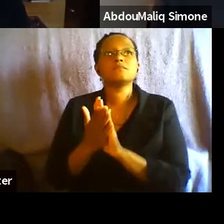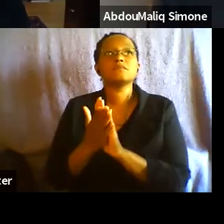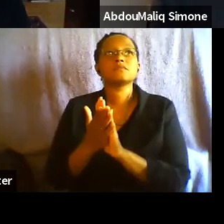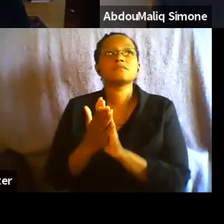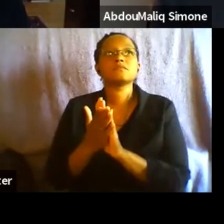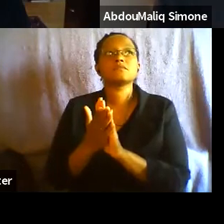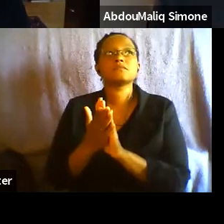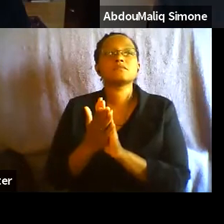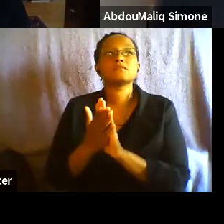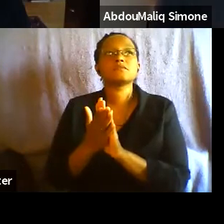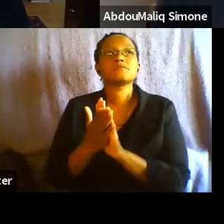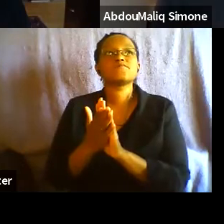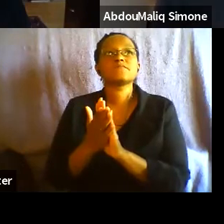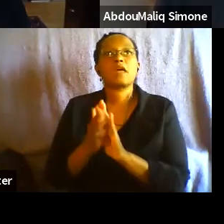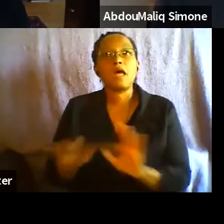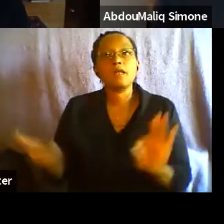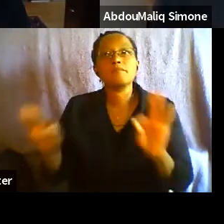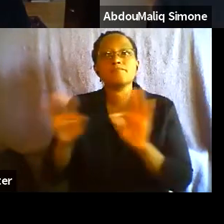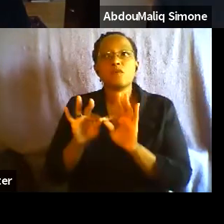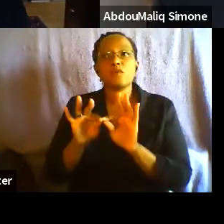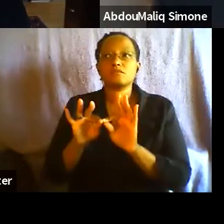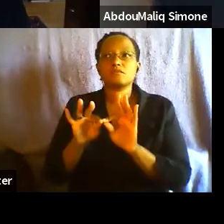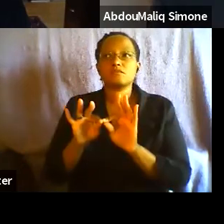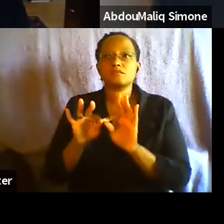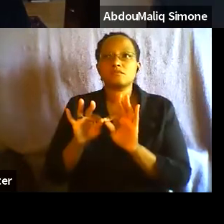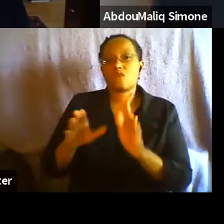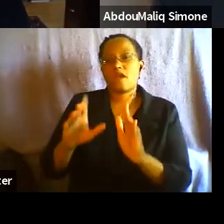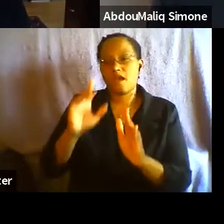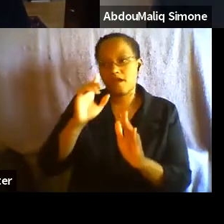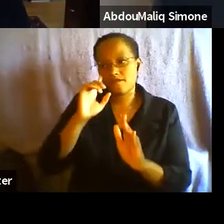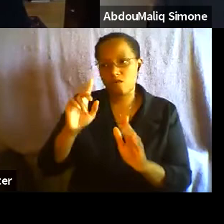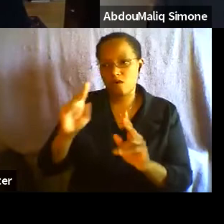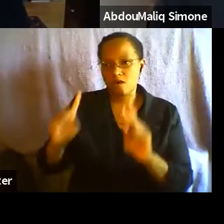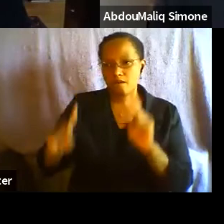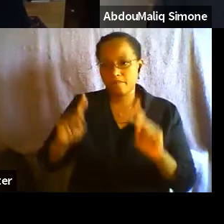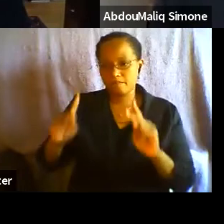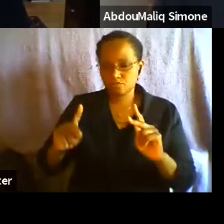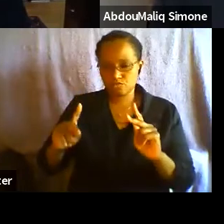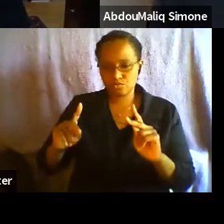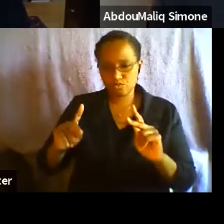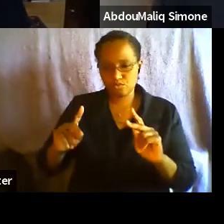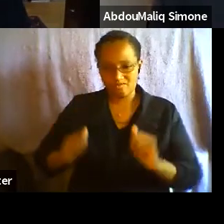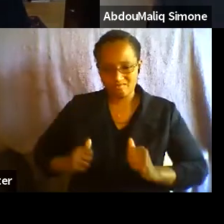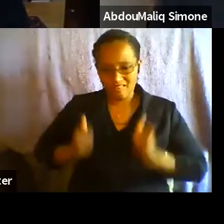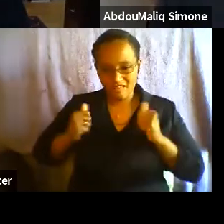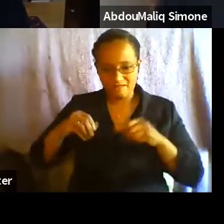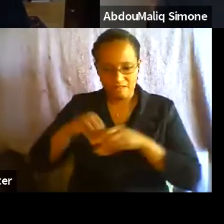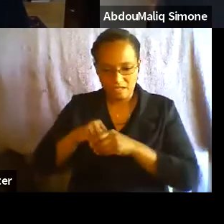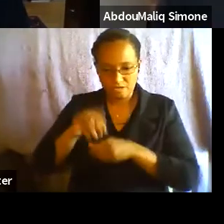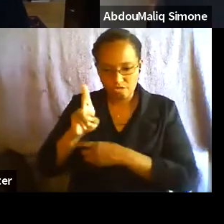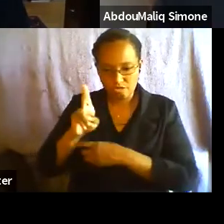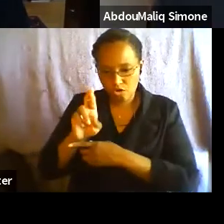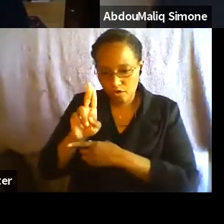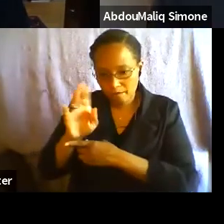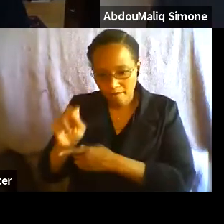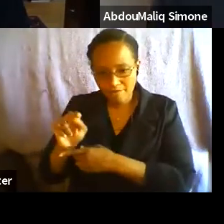a critical mode of urban inhabitation. And not movement as going from A